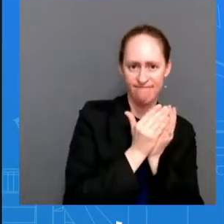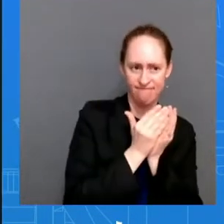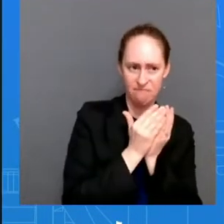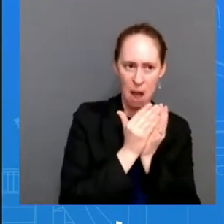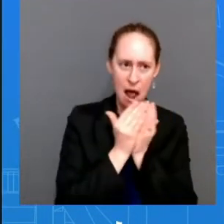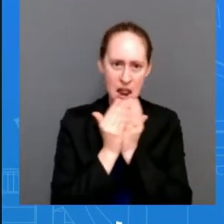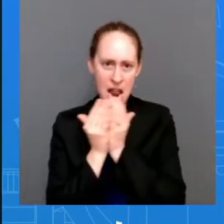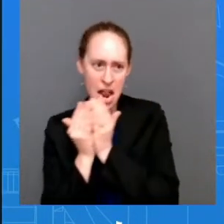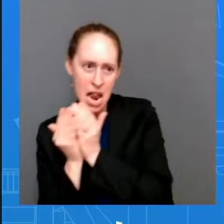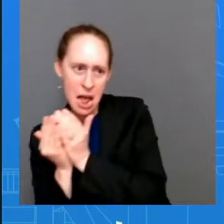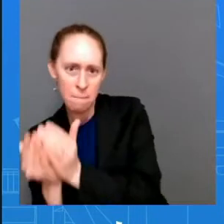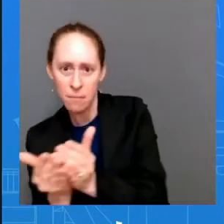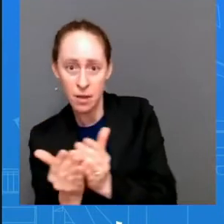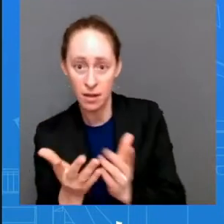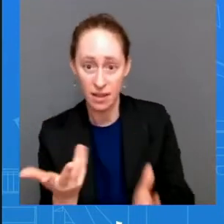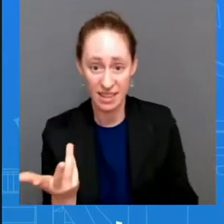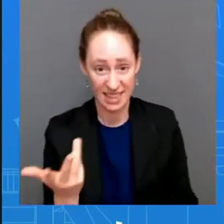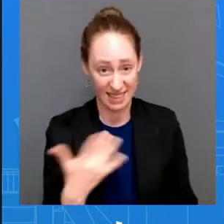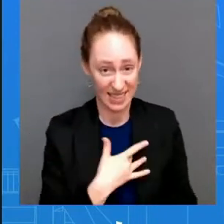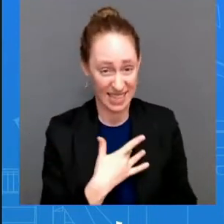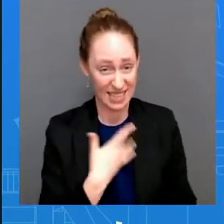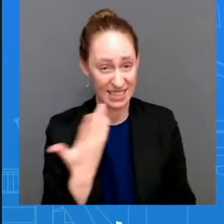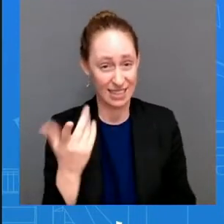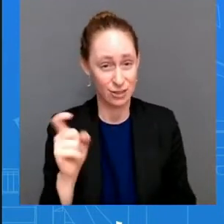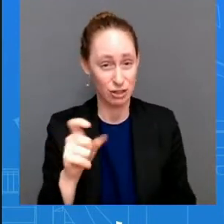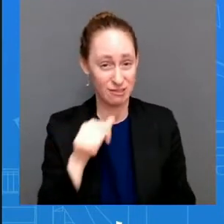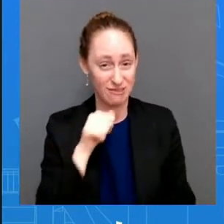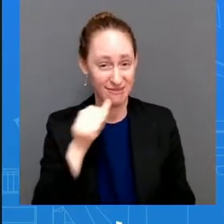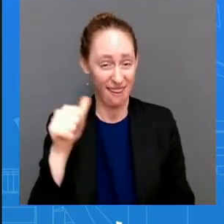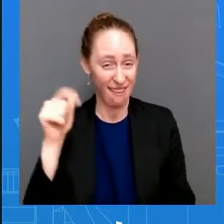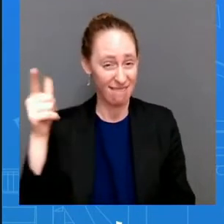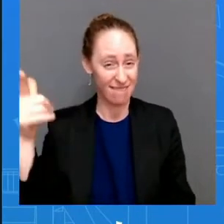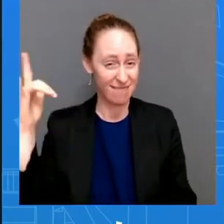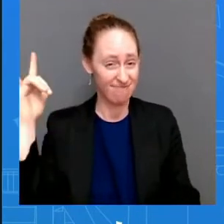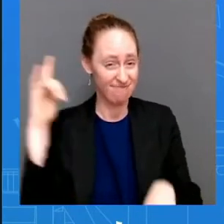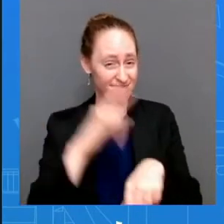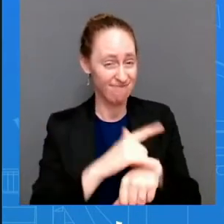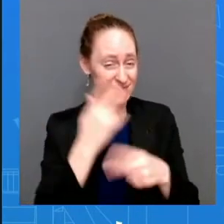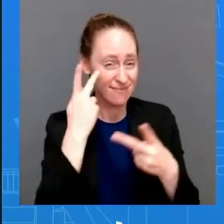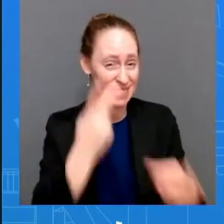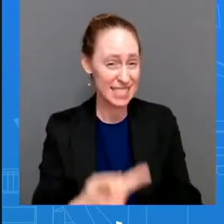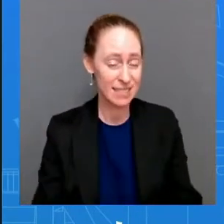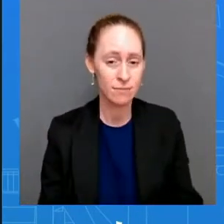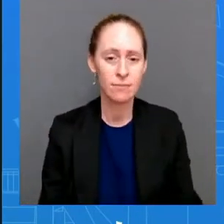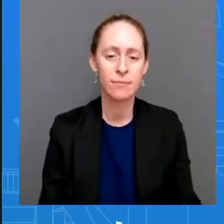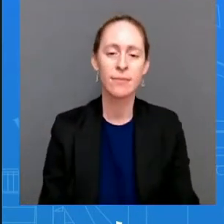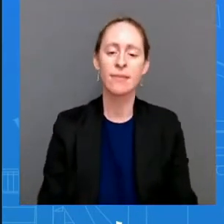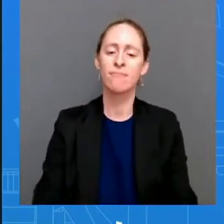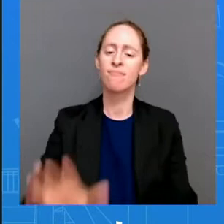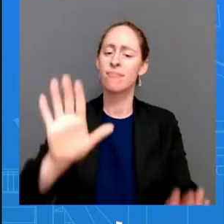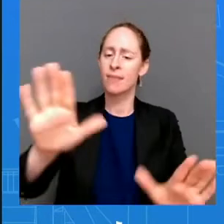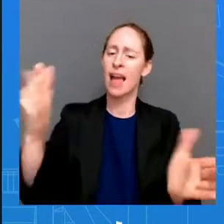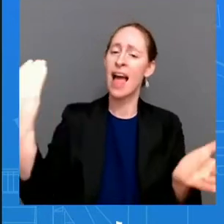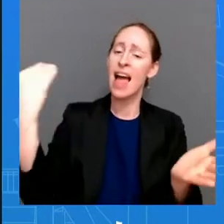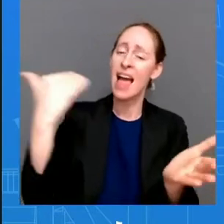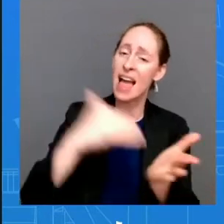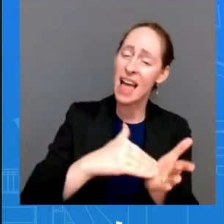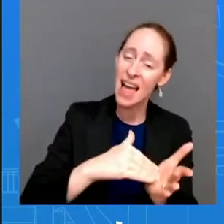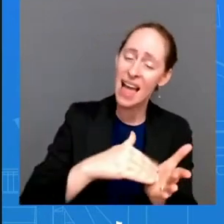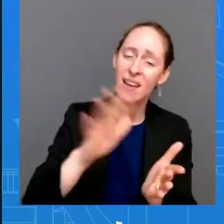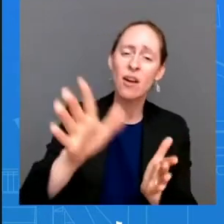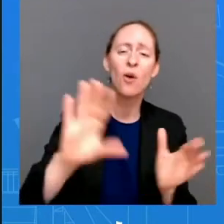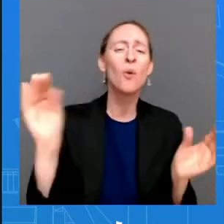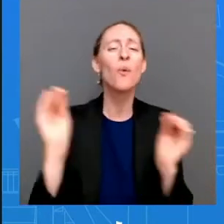to you there is no reason for beijing to turn this visit which is consistent with long-standing u.s